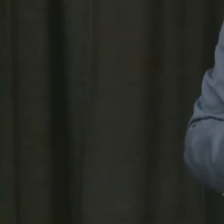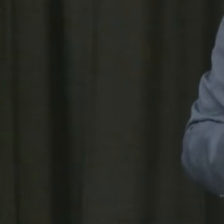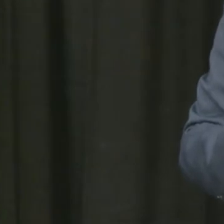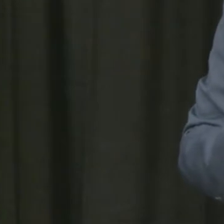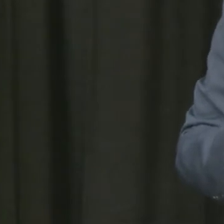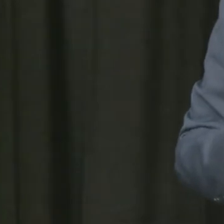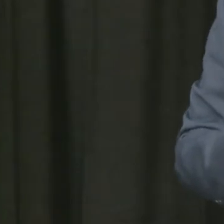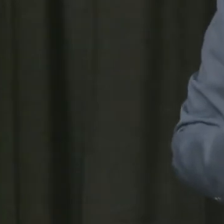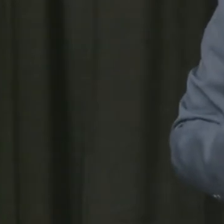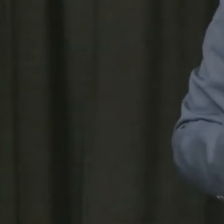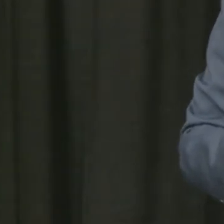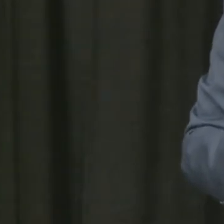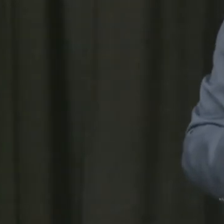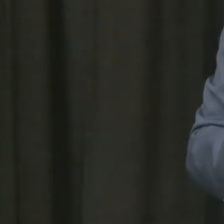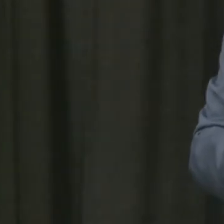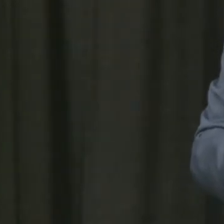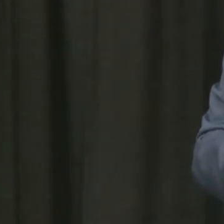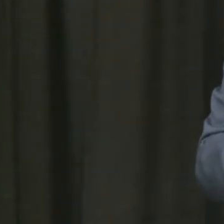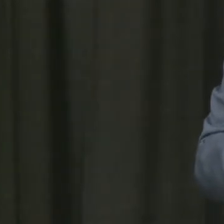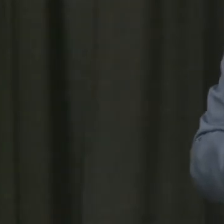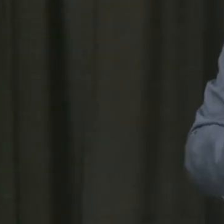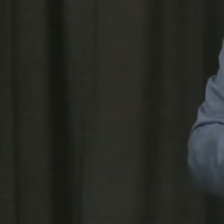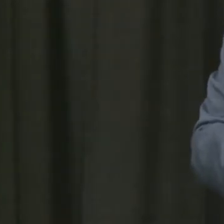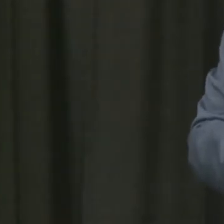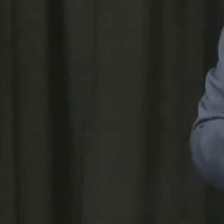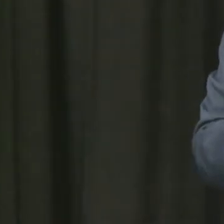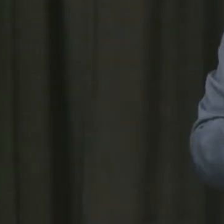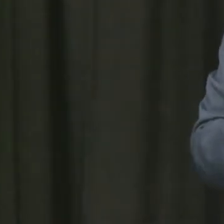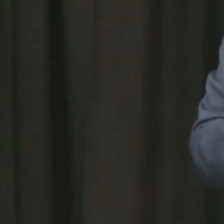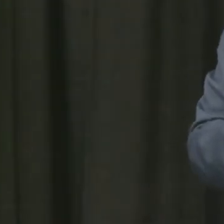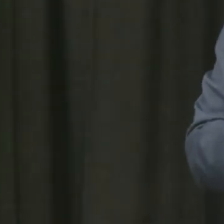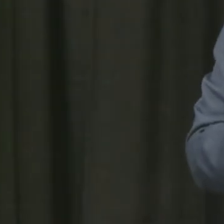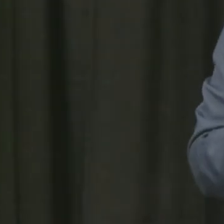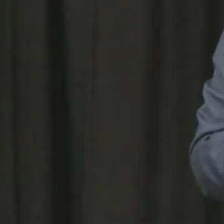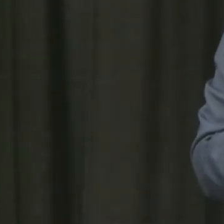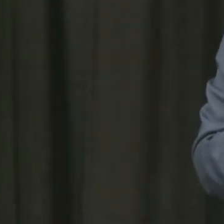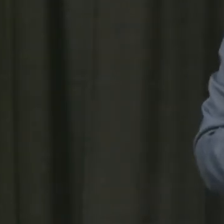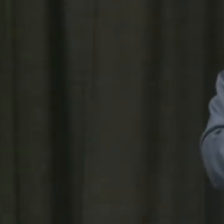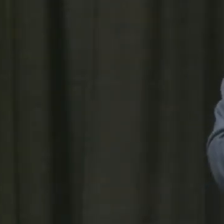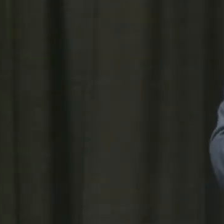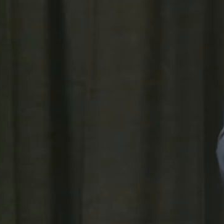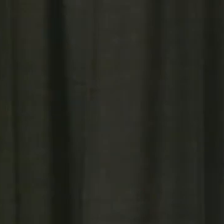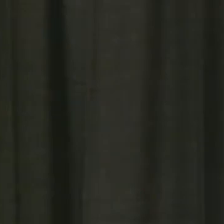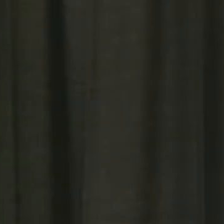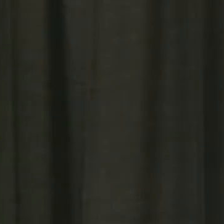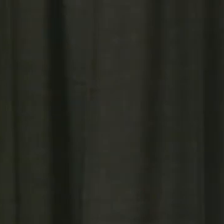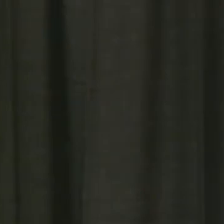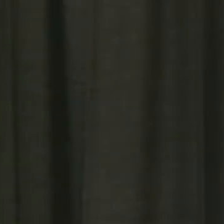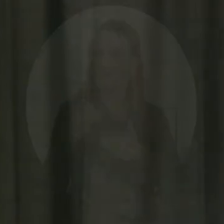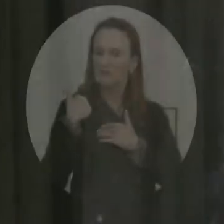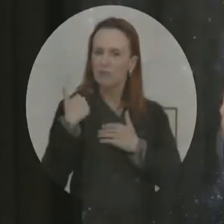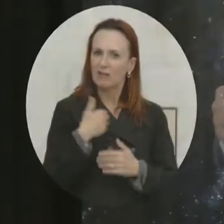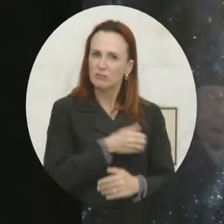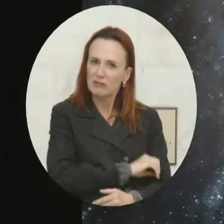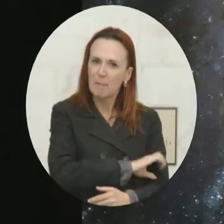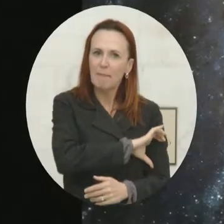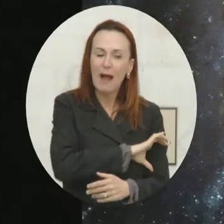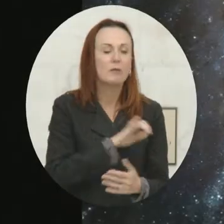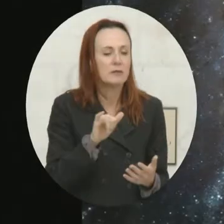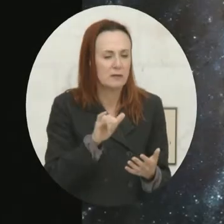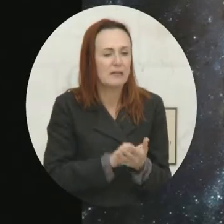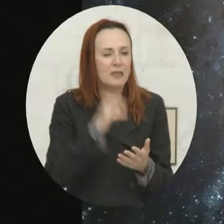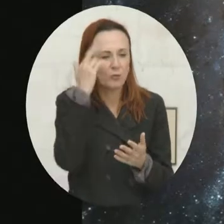don't want to be considered a victim. I want to be considered someone who's in control of my scenario. And that's what we said. Empowerment builds, right?